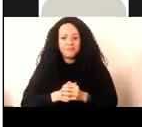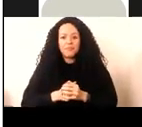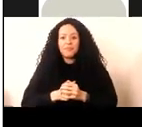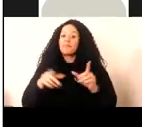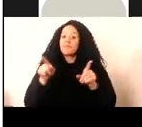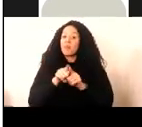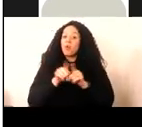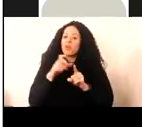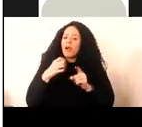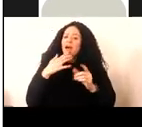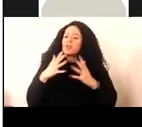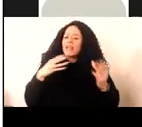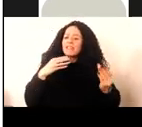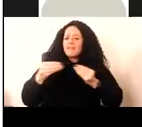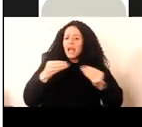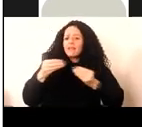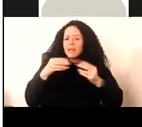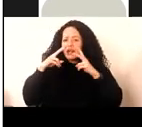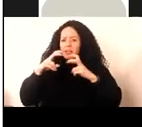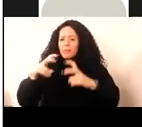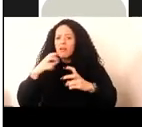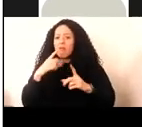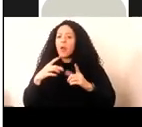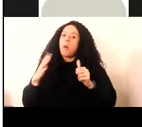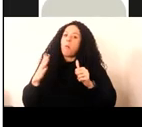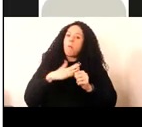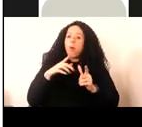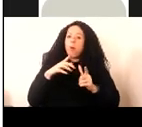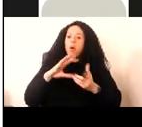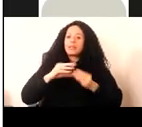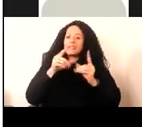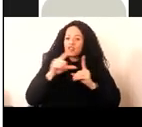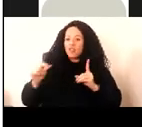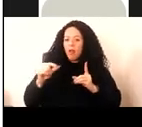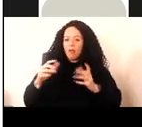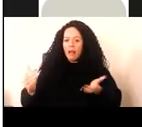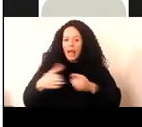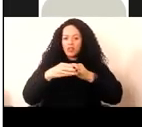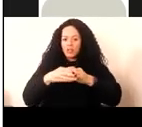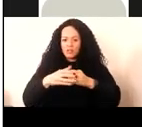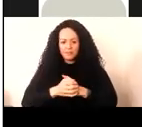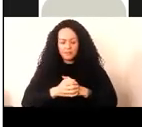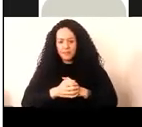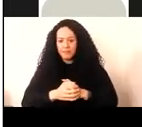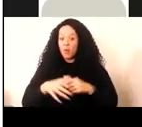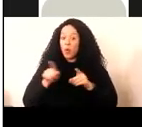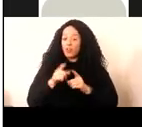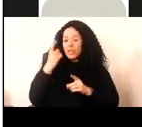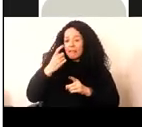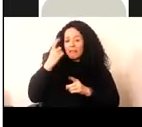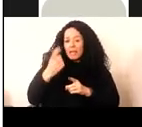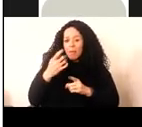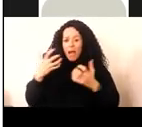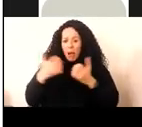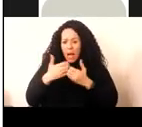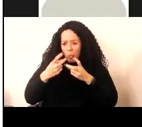collections. And with this, the greater understanding of resource requirements for the for their care and exhibition for the